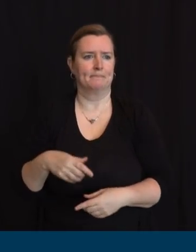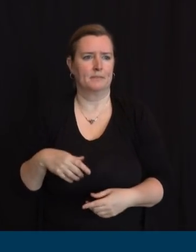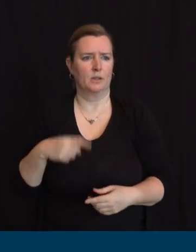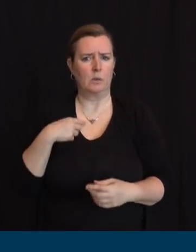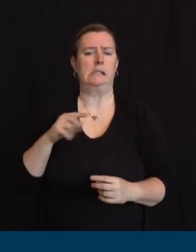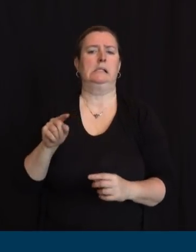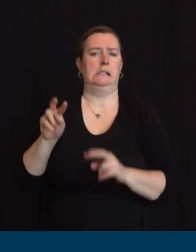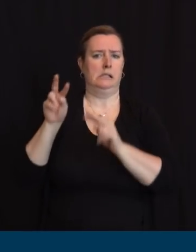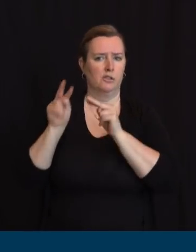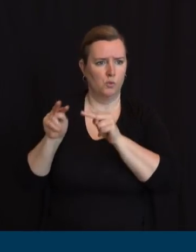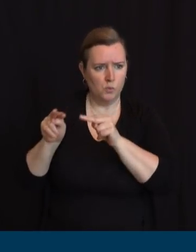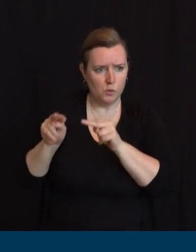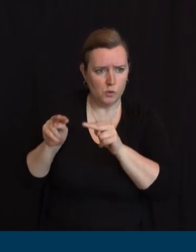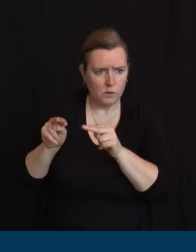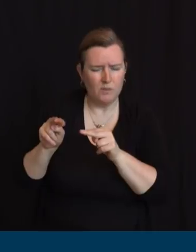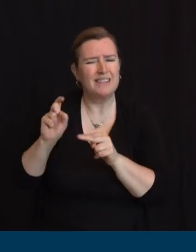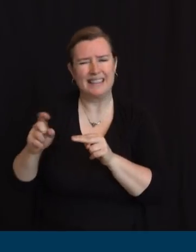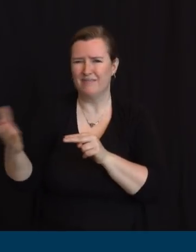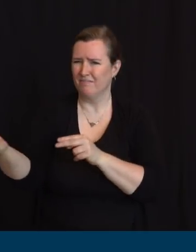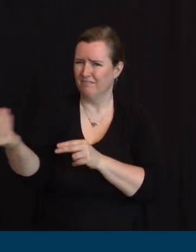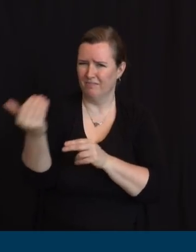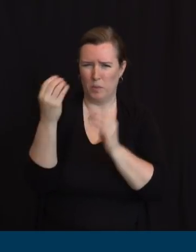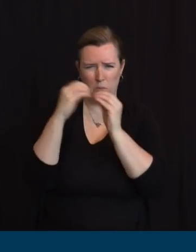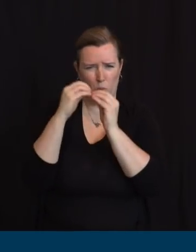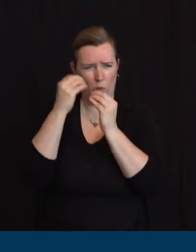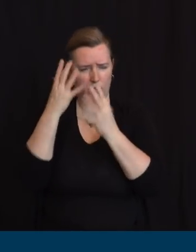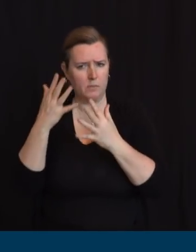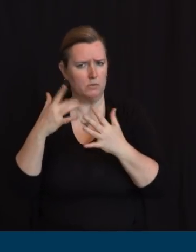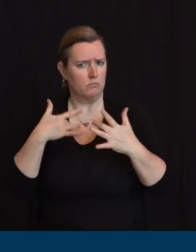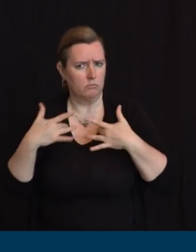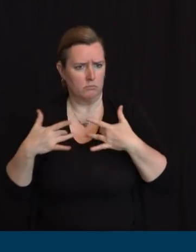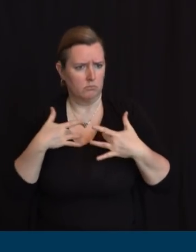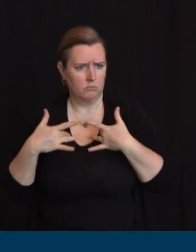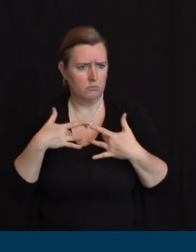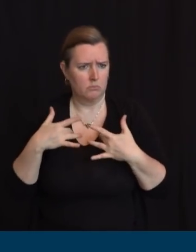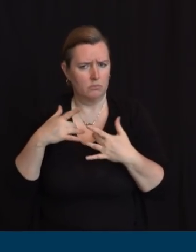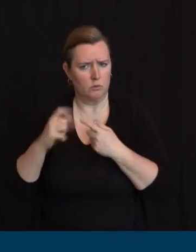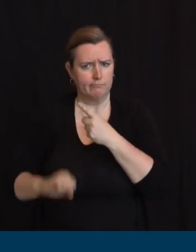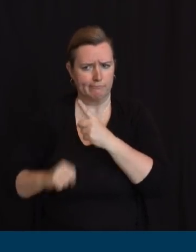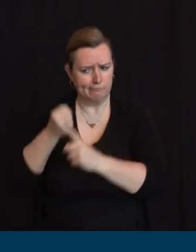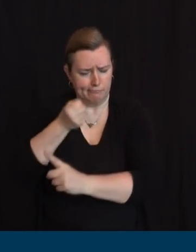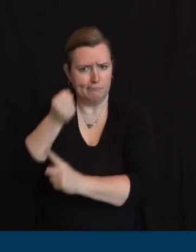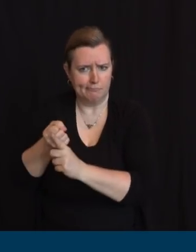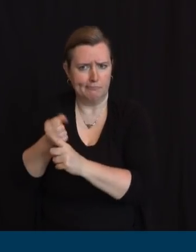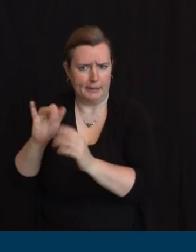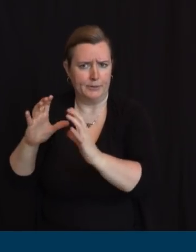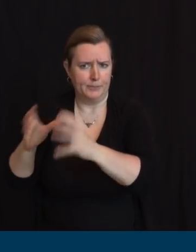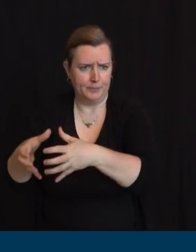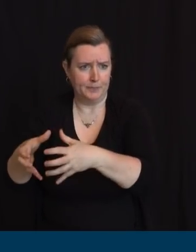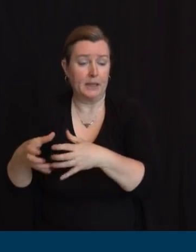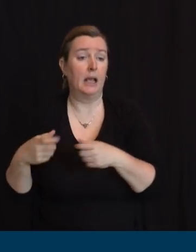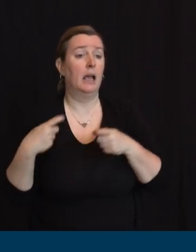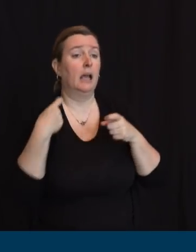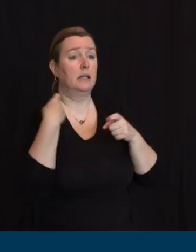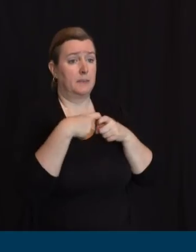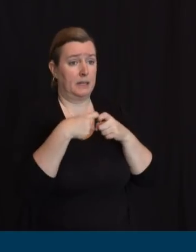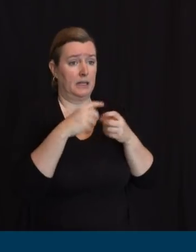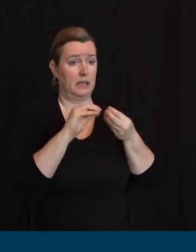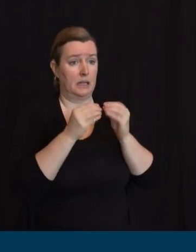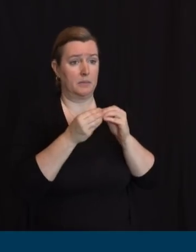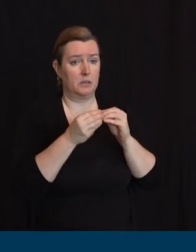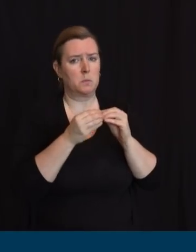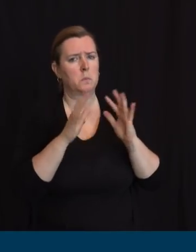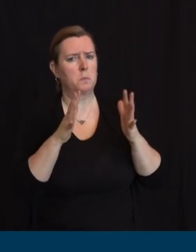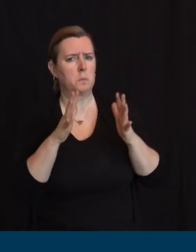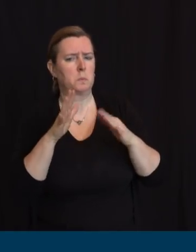significant concern. The Hispanic number is a little bit lower today and is a little